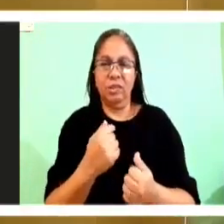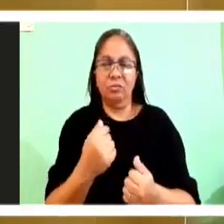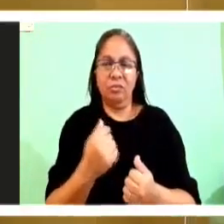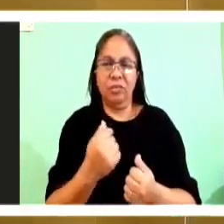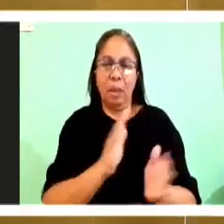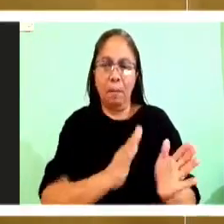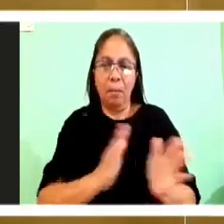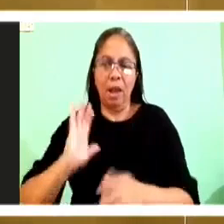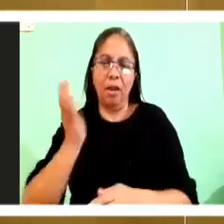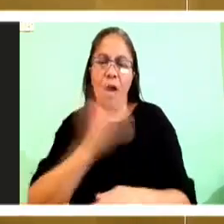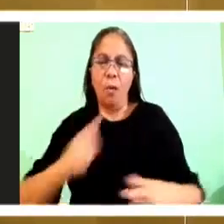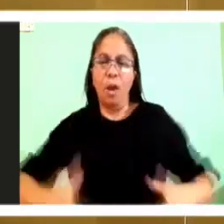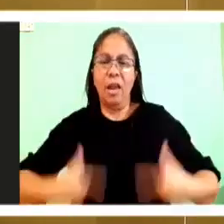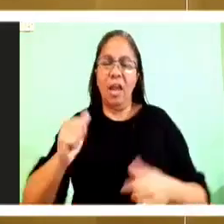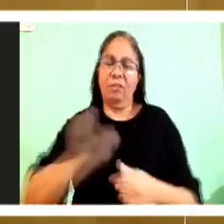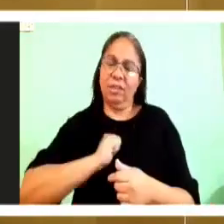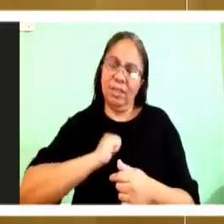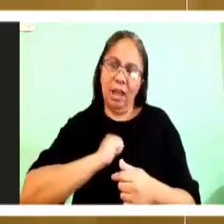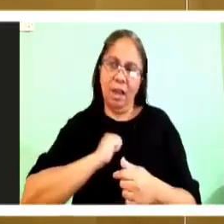of those.